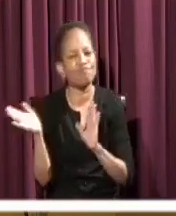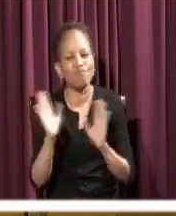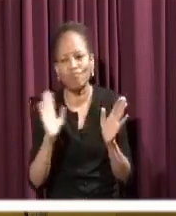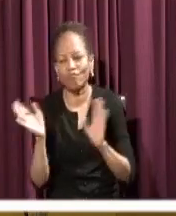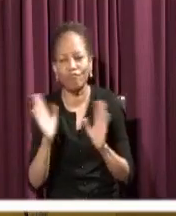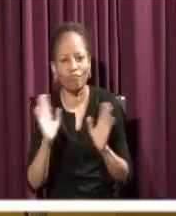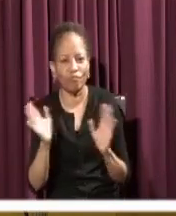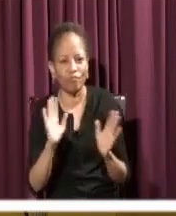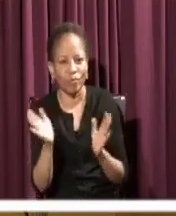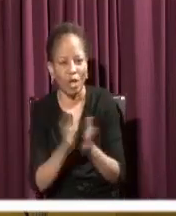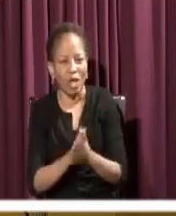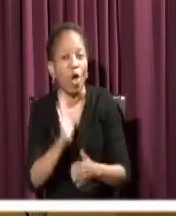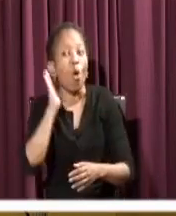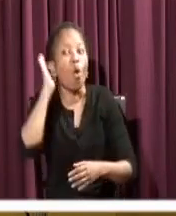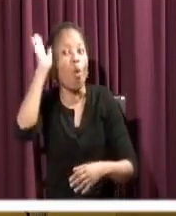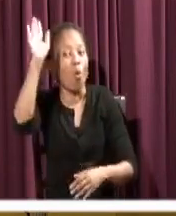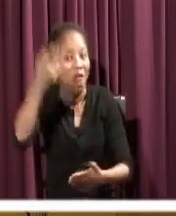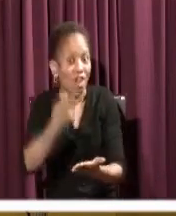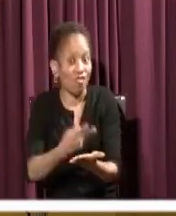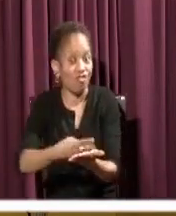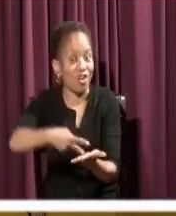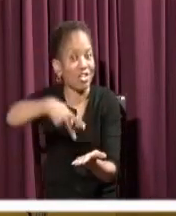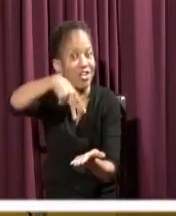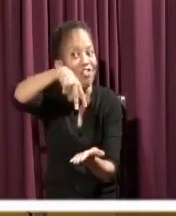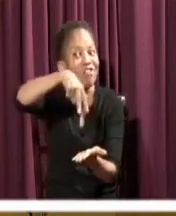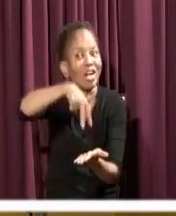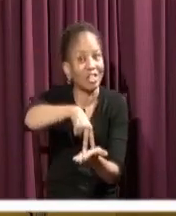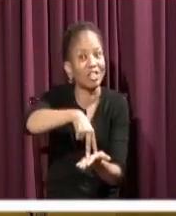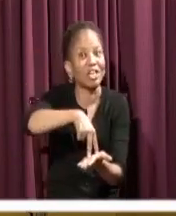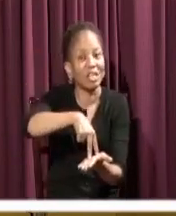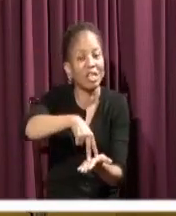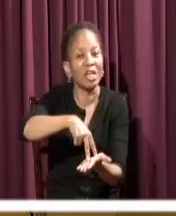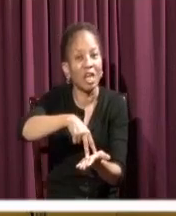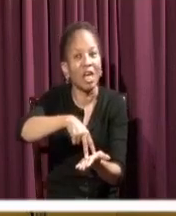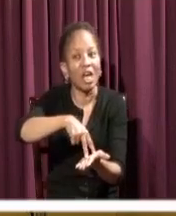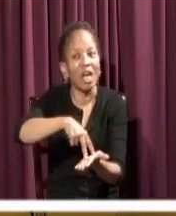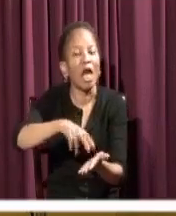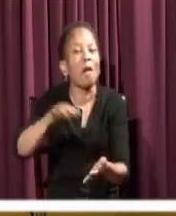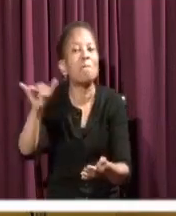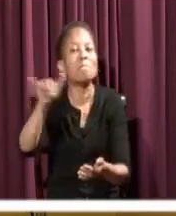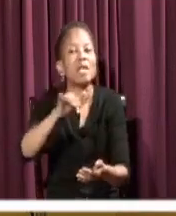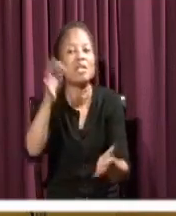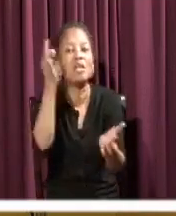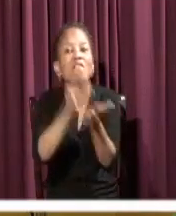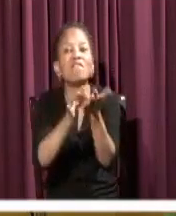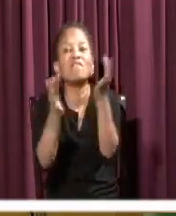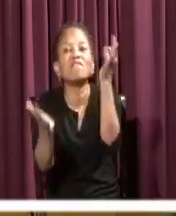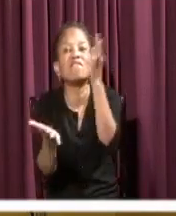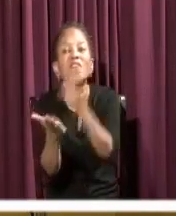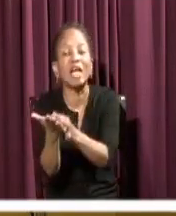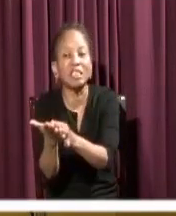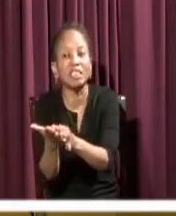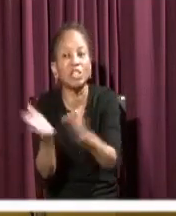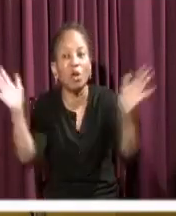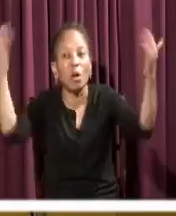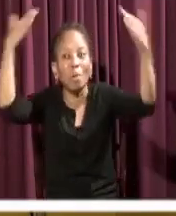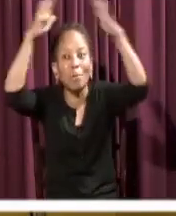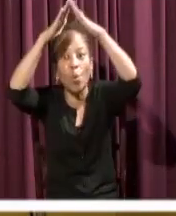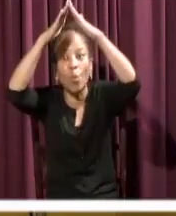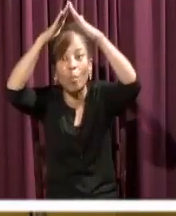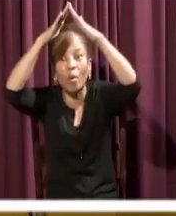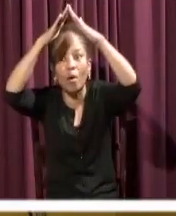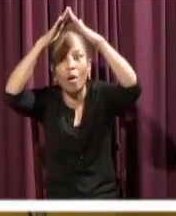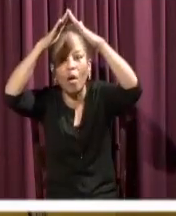they didn't see the resurrection coming when Pope Francis stepped onto that stage and the whole media changed their script in five